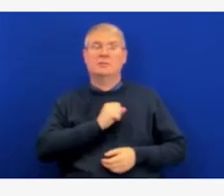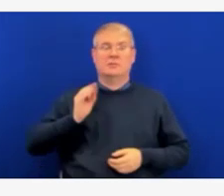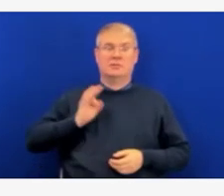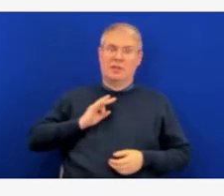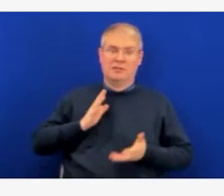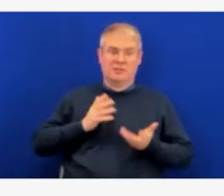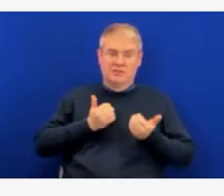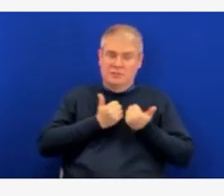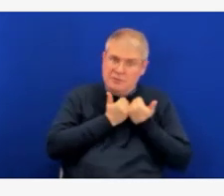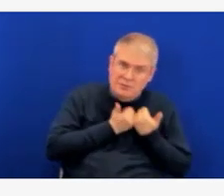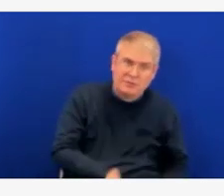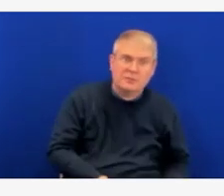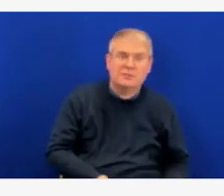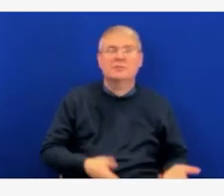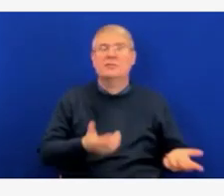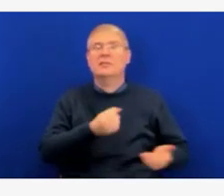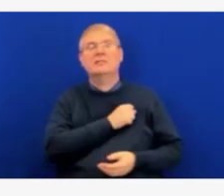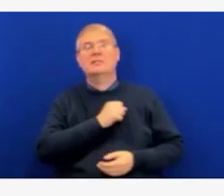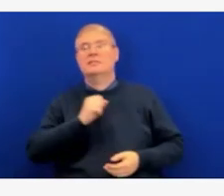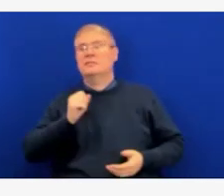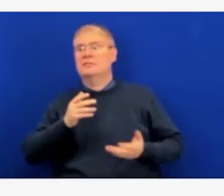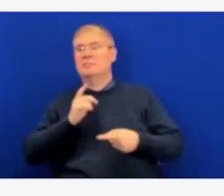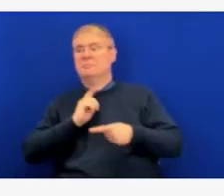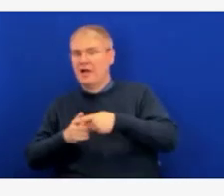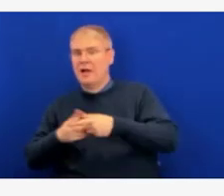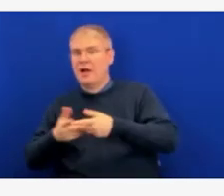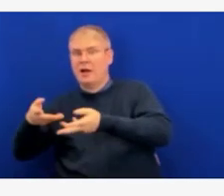hospital, continued pressure on the hospitals.